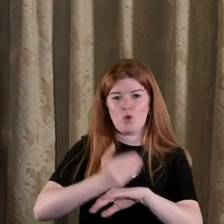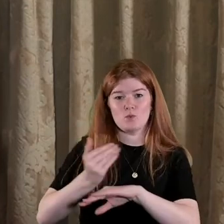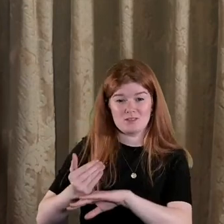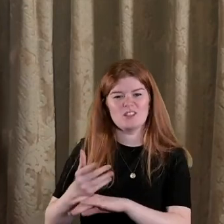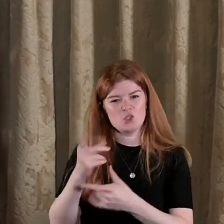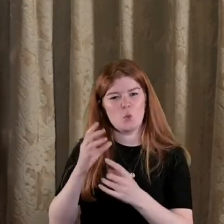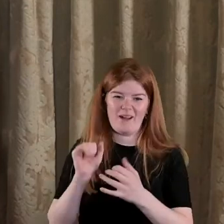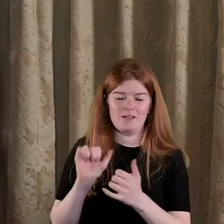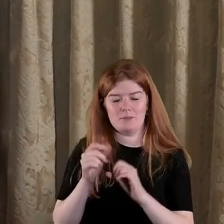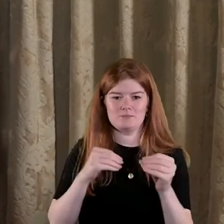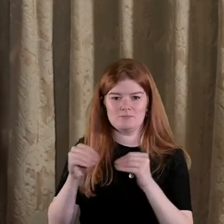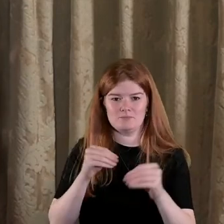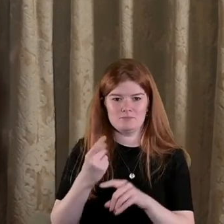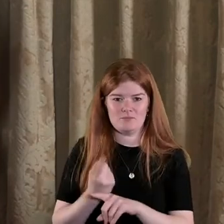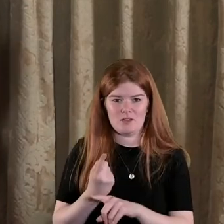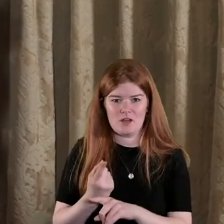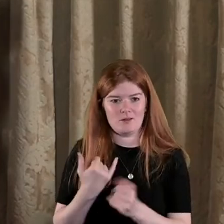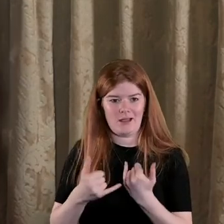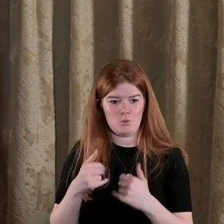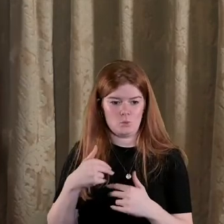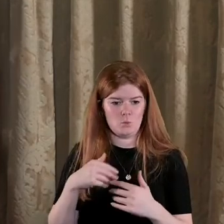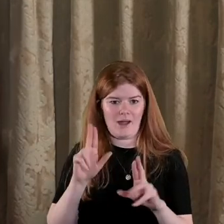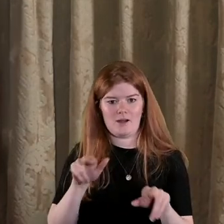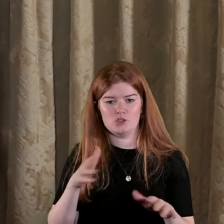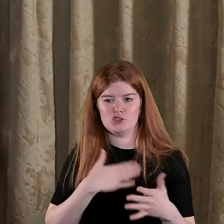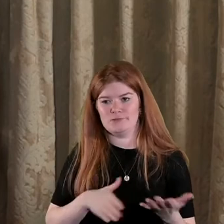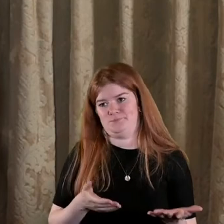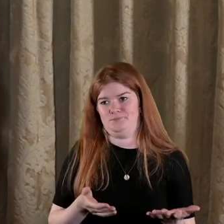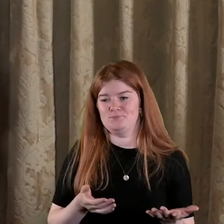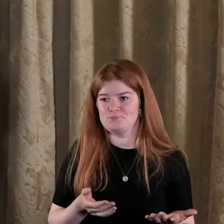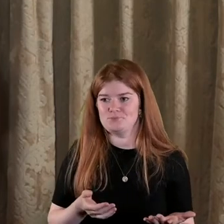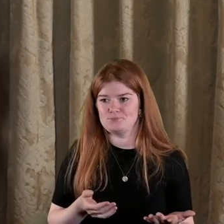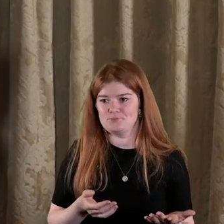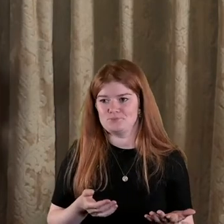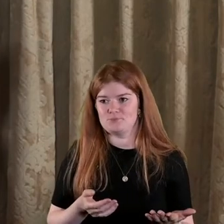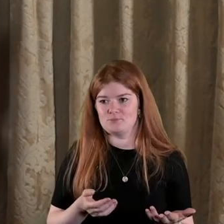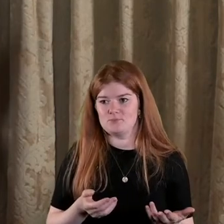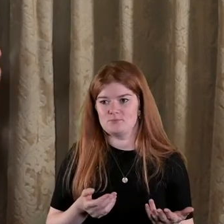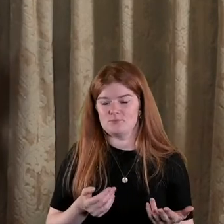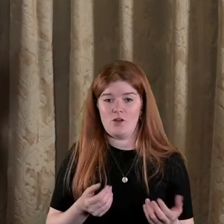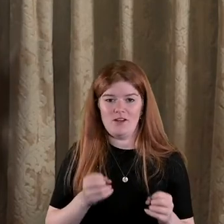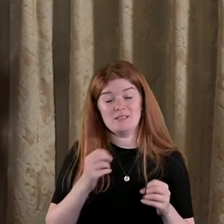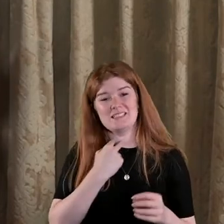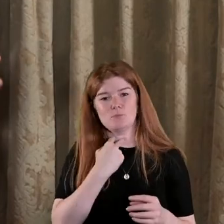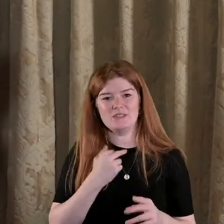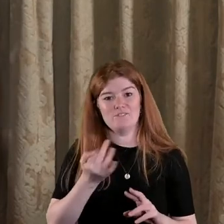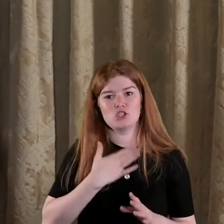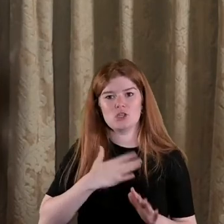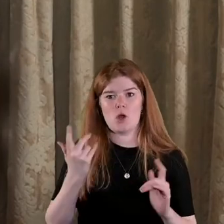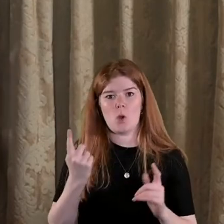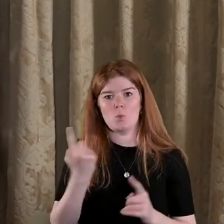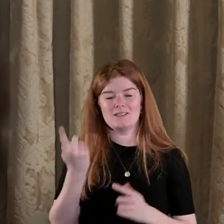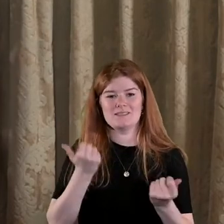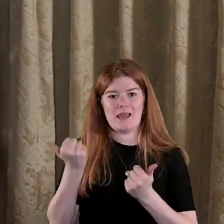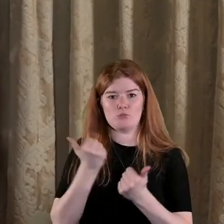there's a kind of agency there of sorts you know we can't just obviously you know it would be unfortunate if we just celebrate certain types of activity which